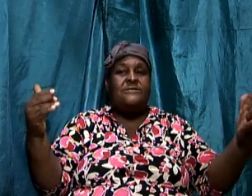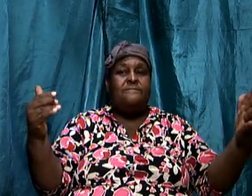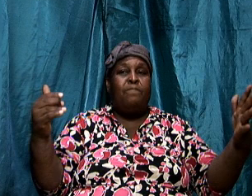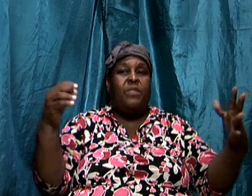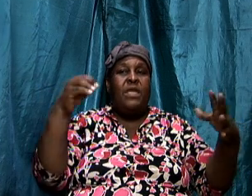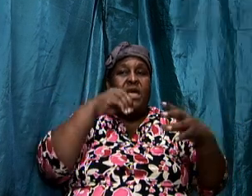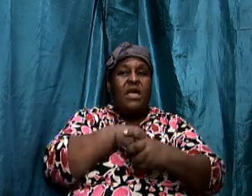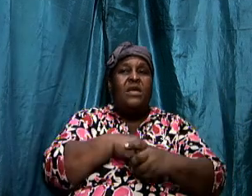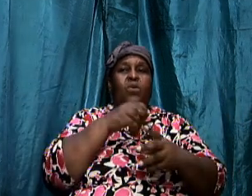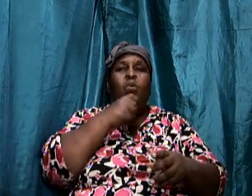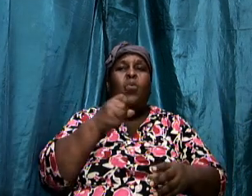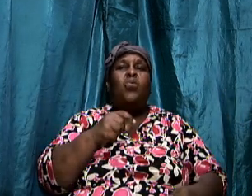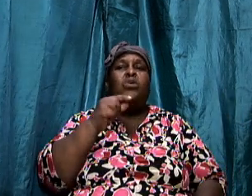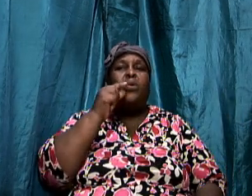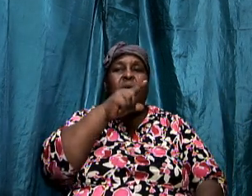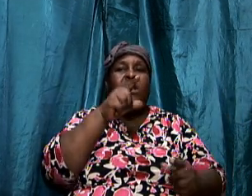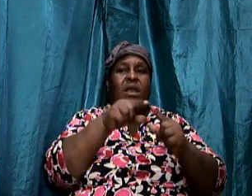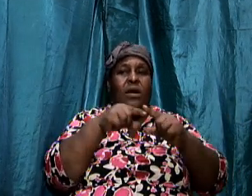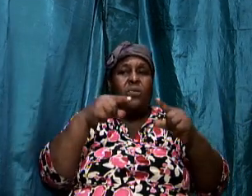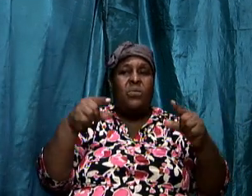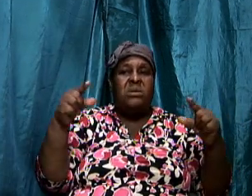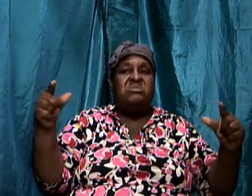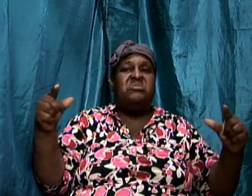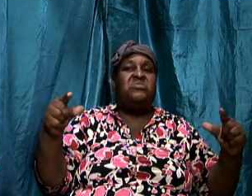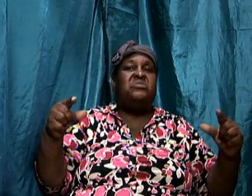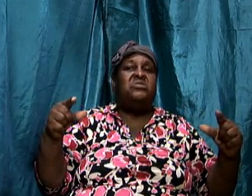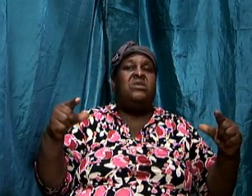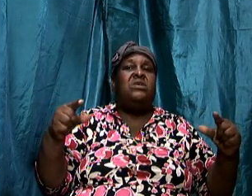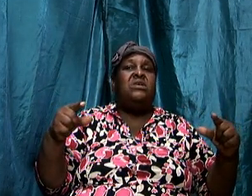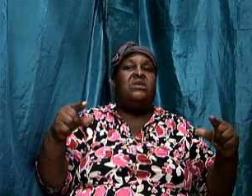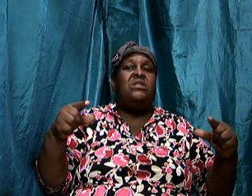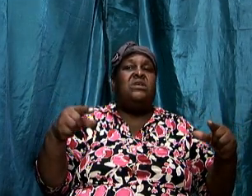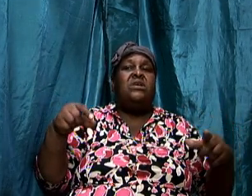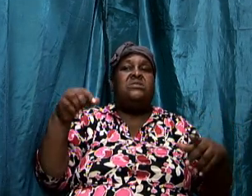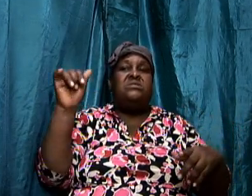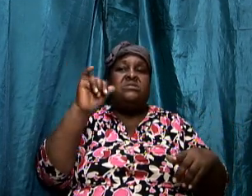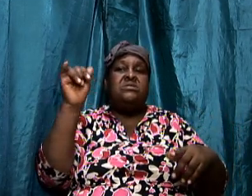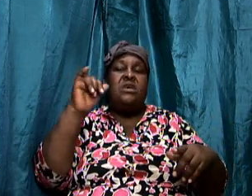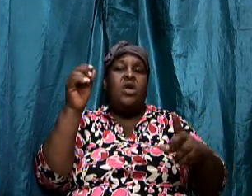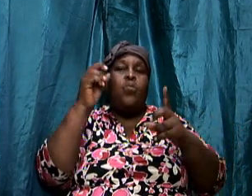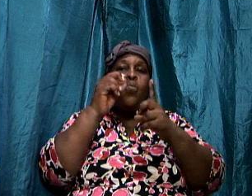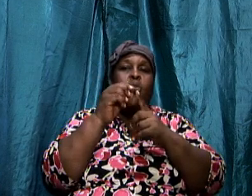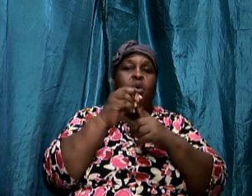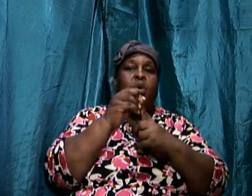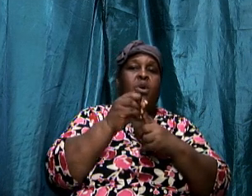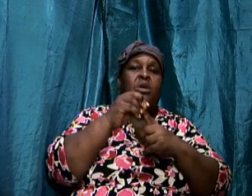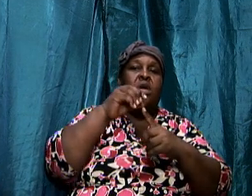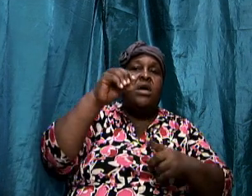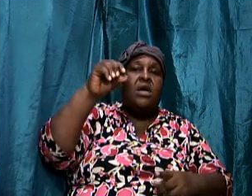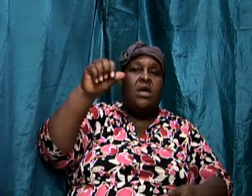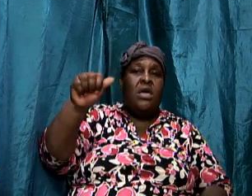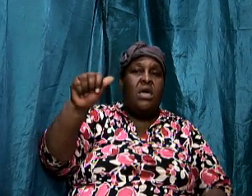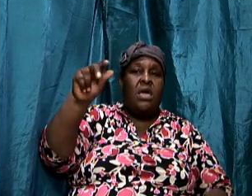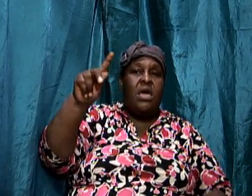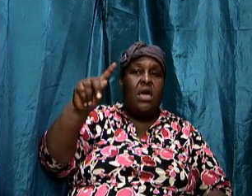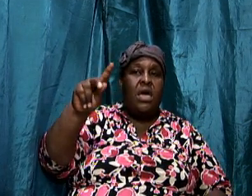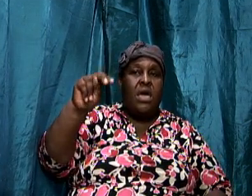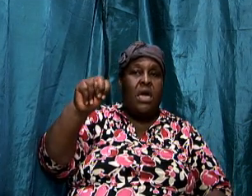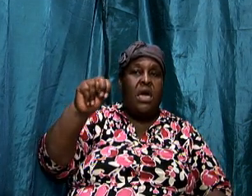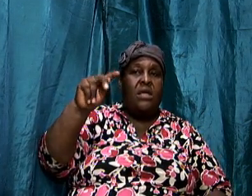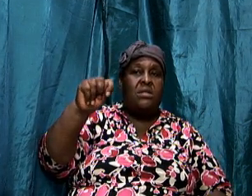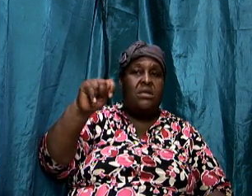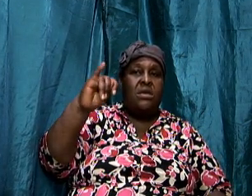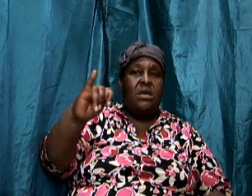greek language that same word anti was used to denote a men the